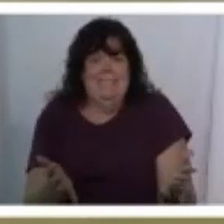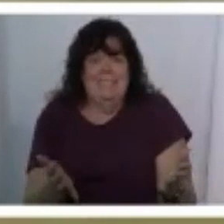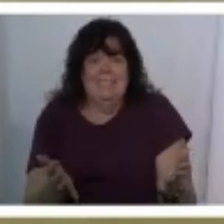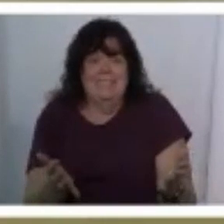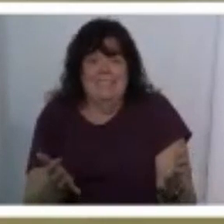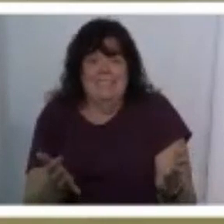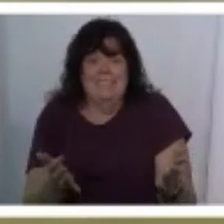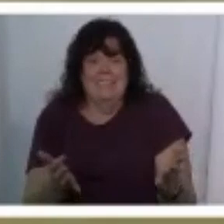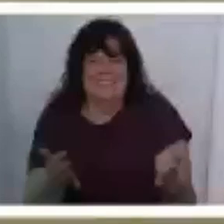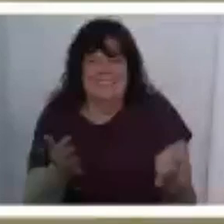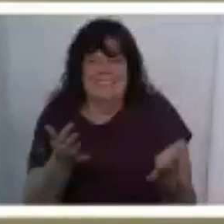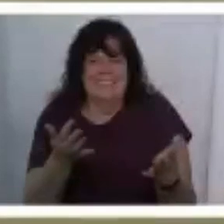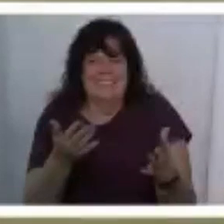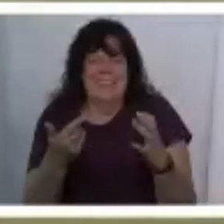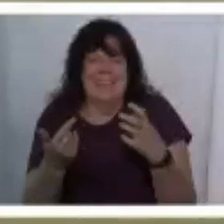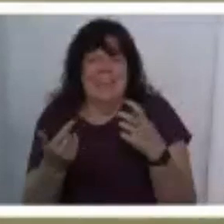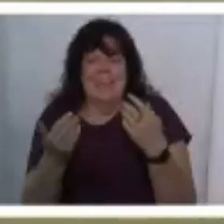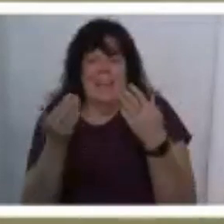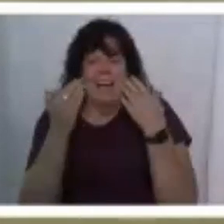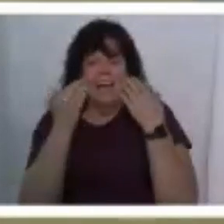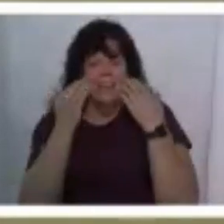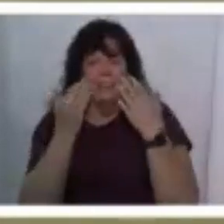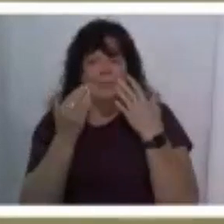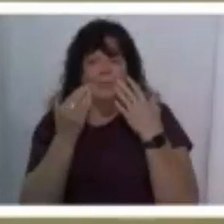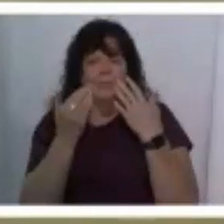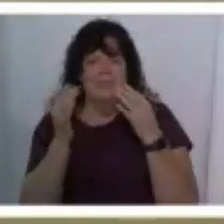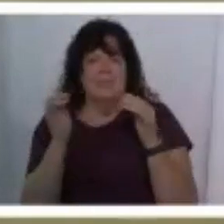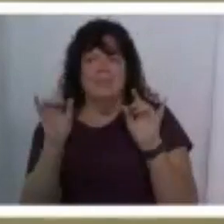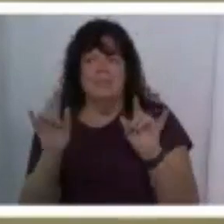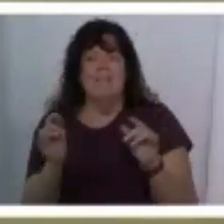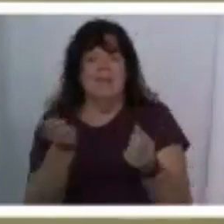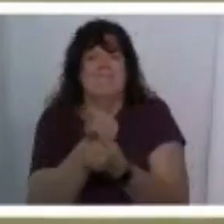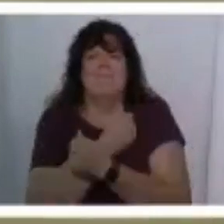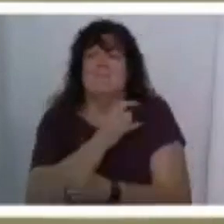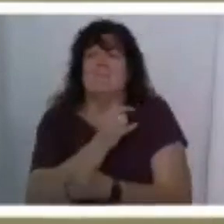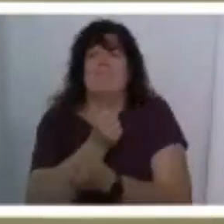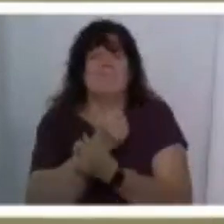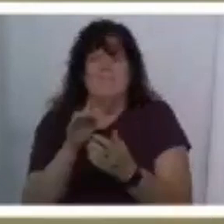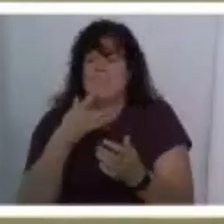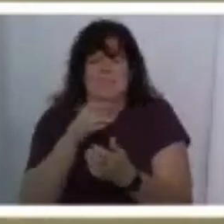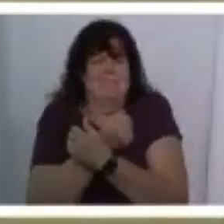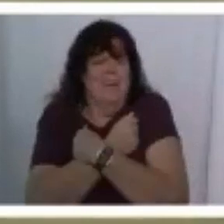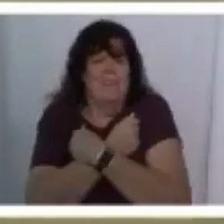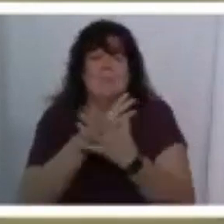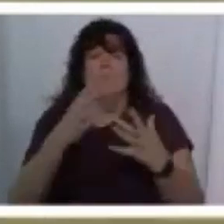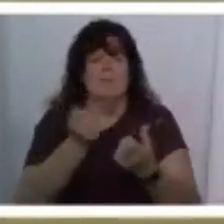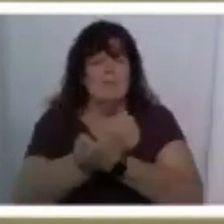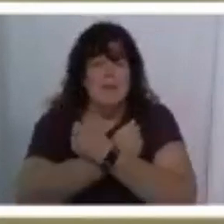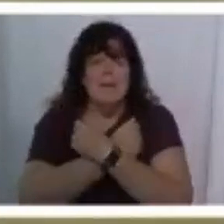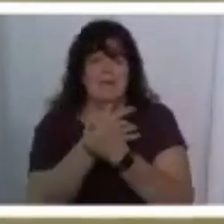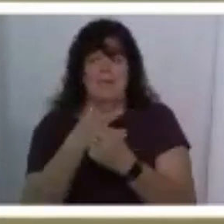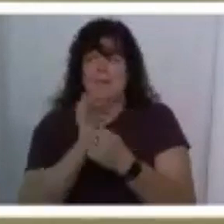i started sobbing like love i just felt it i felt that like i thought